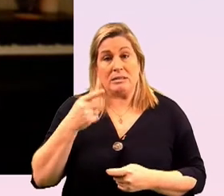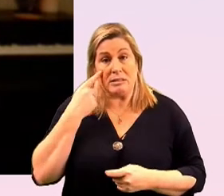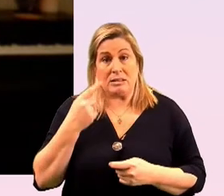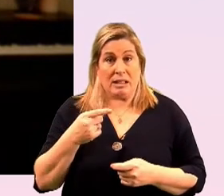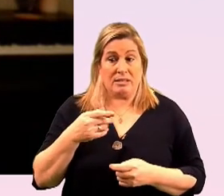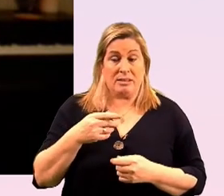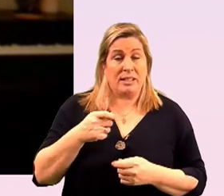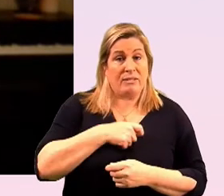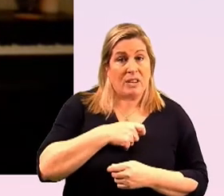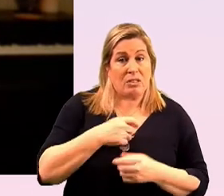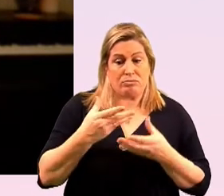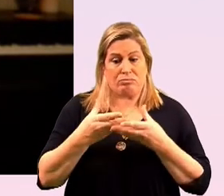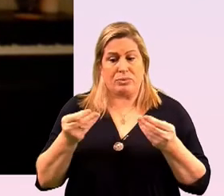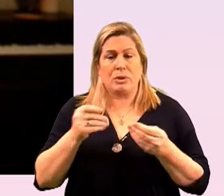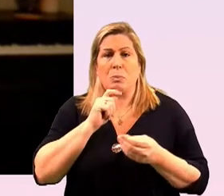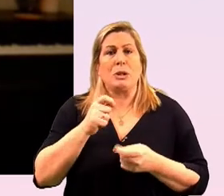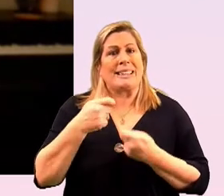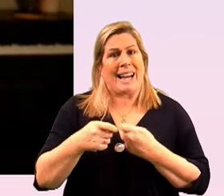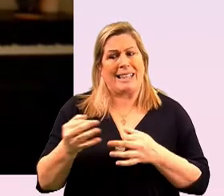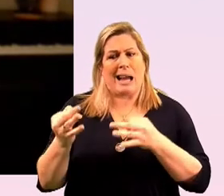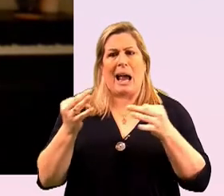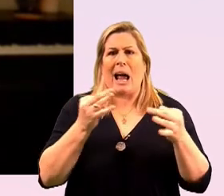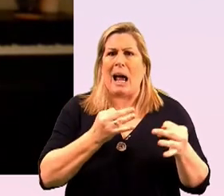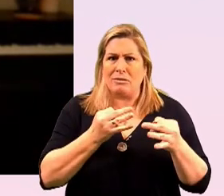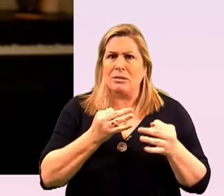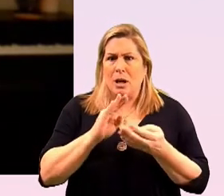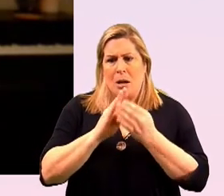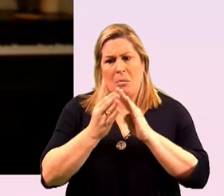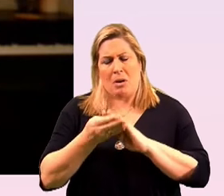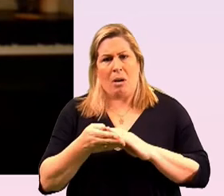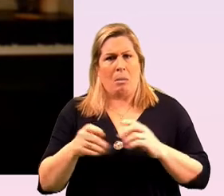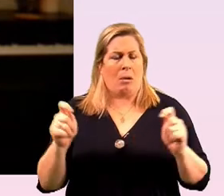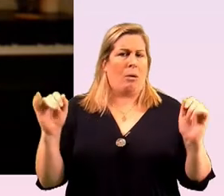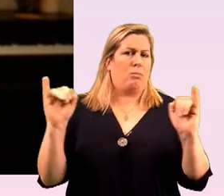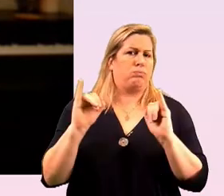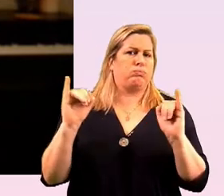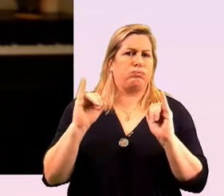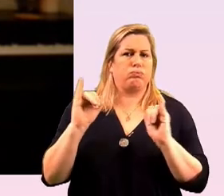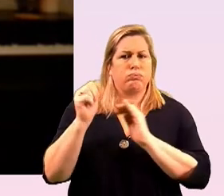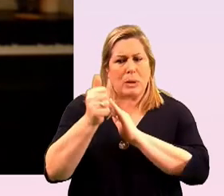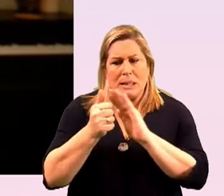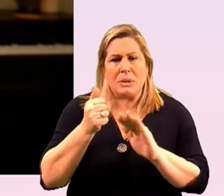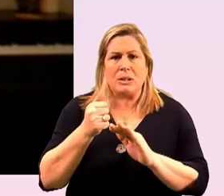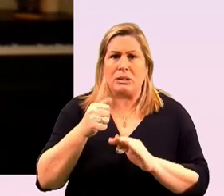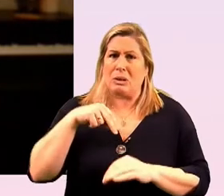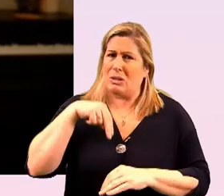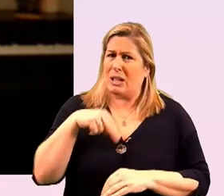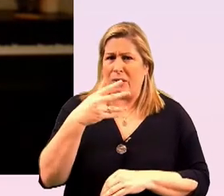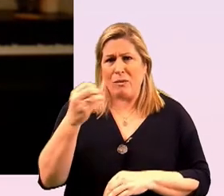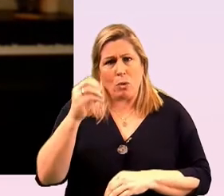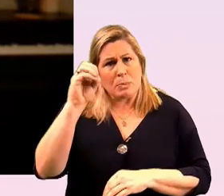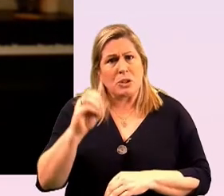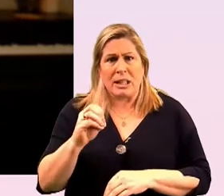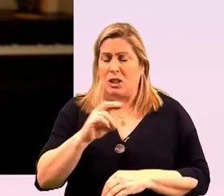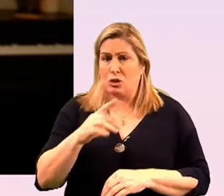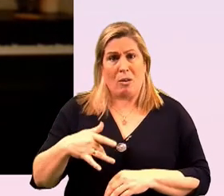very quickly it gave way to very harrowing experiences with almost 40 percent of young people not feeling welcome in